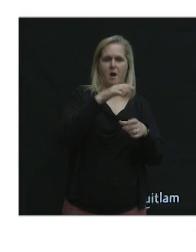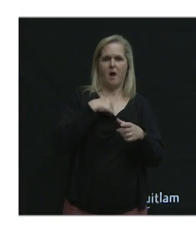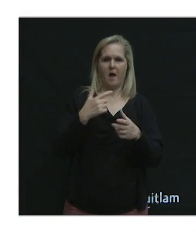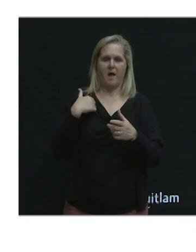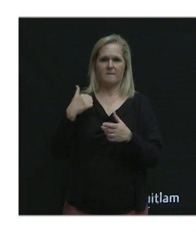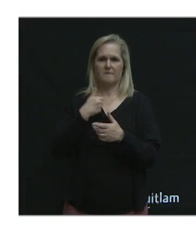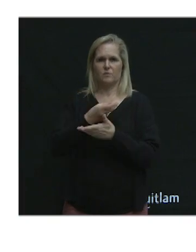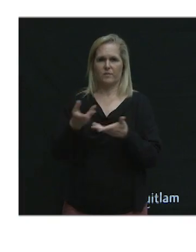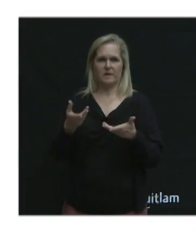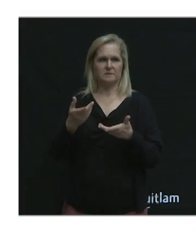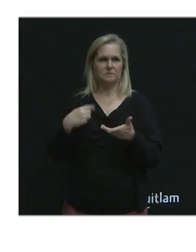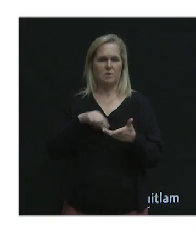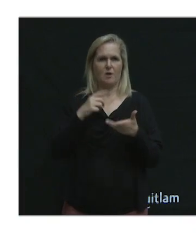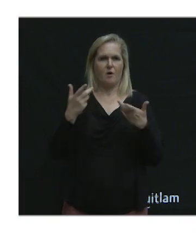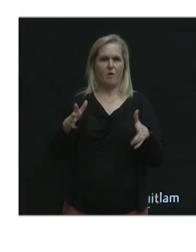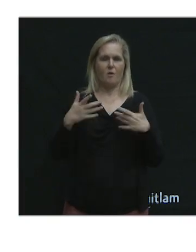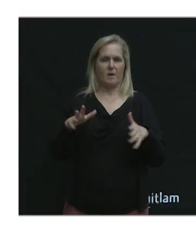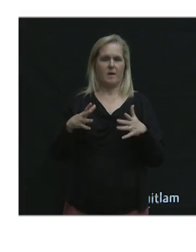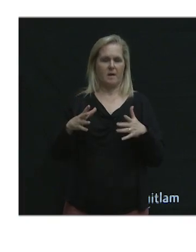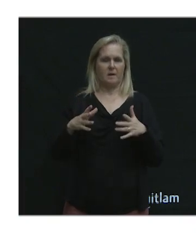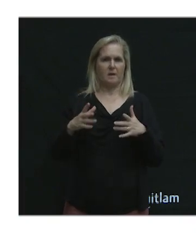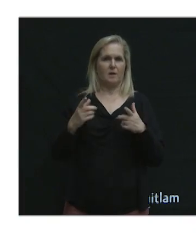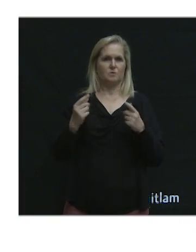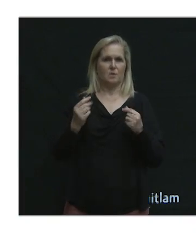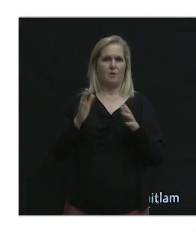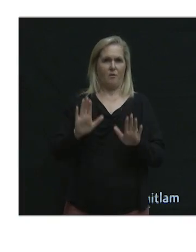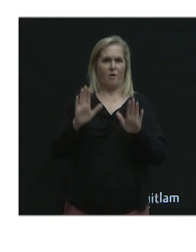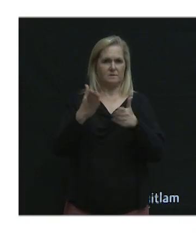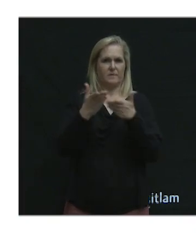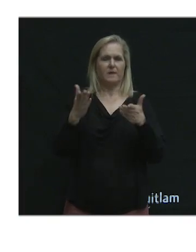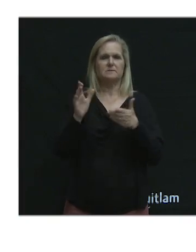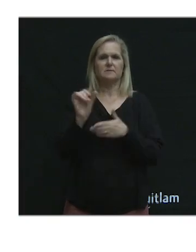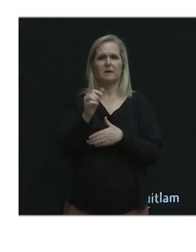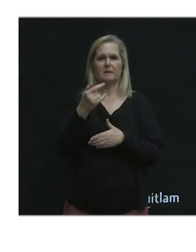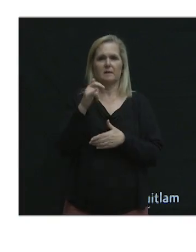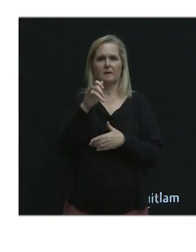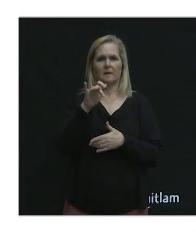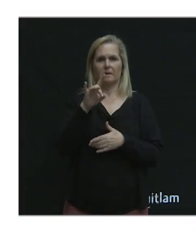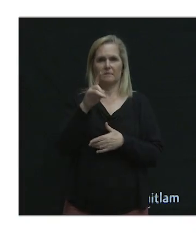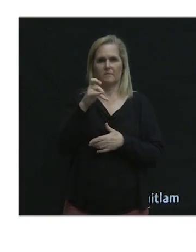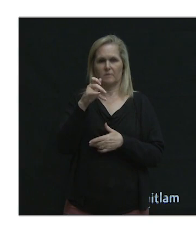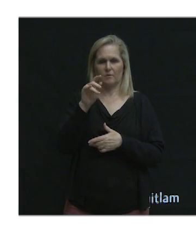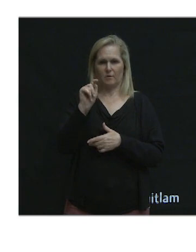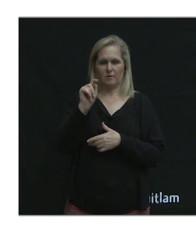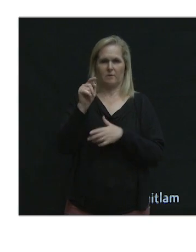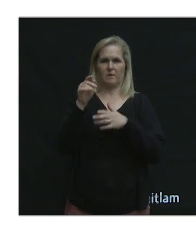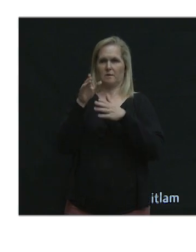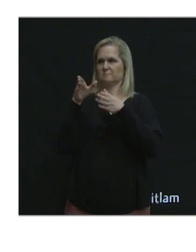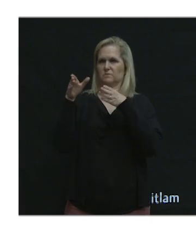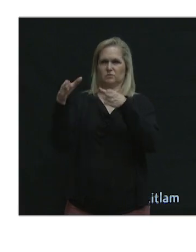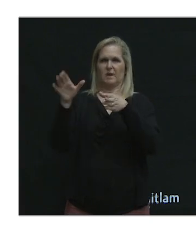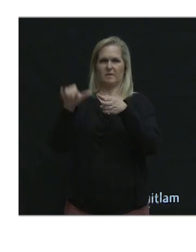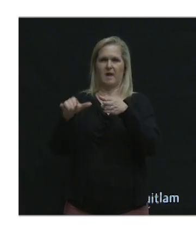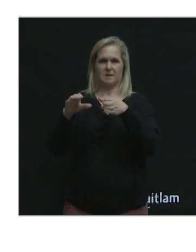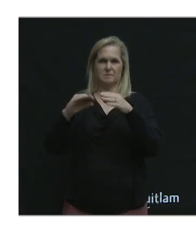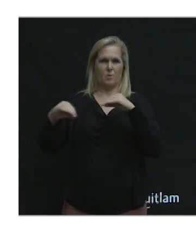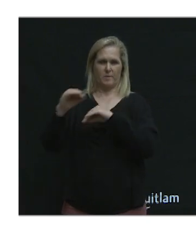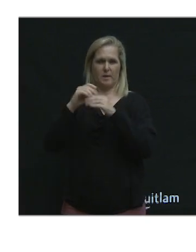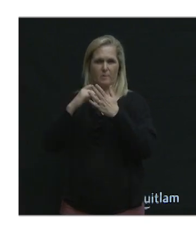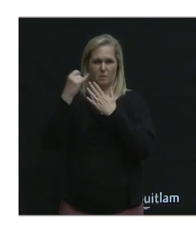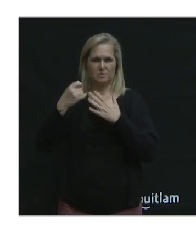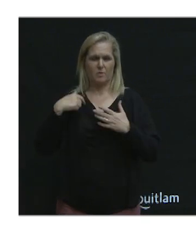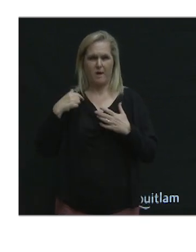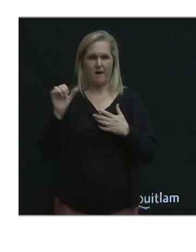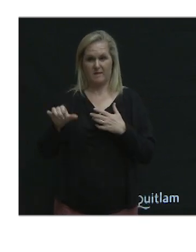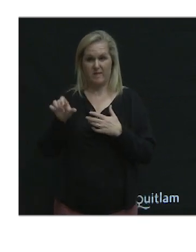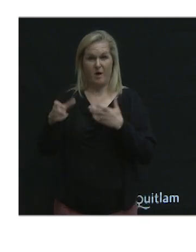We are already on track to do some awesome things like our Guilford Way Greenway Micromobility Project. We're taking the existing on-street bike lanes